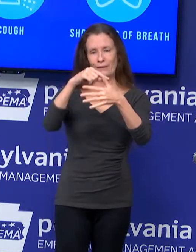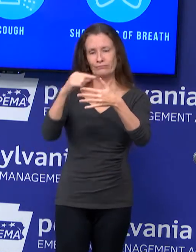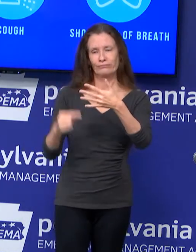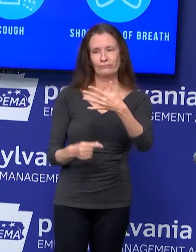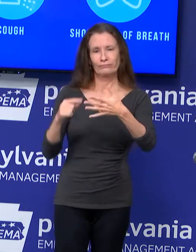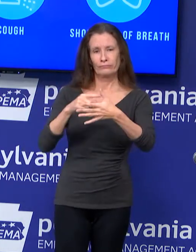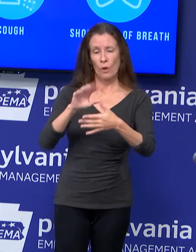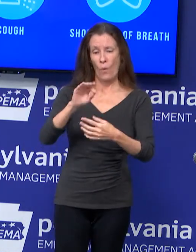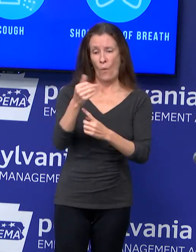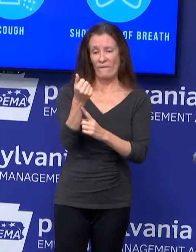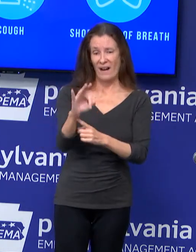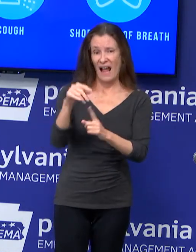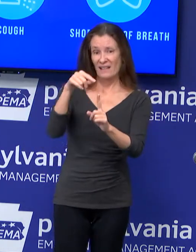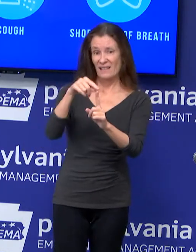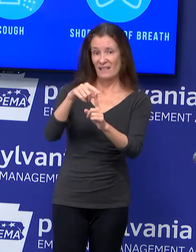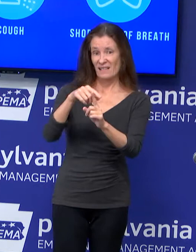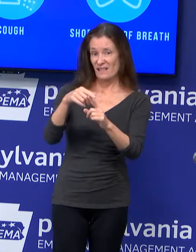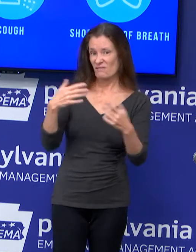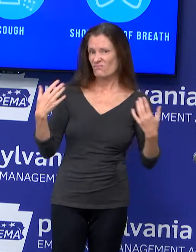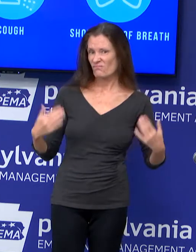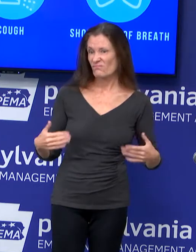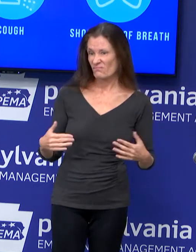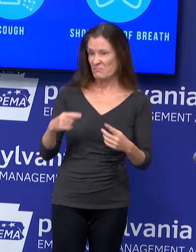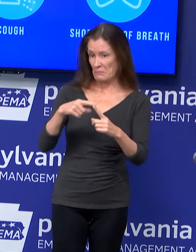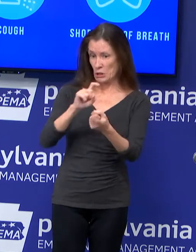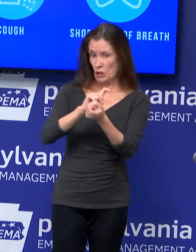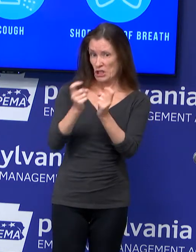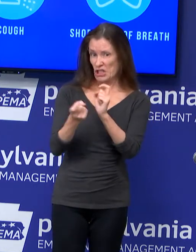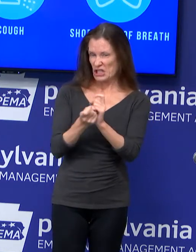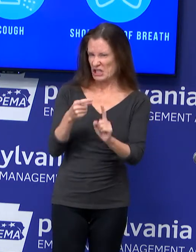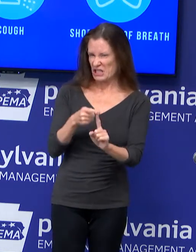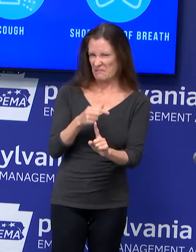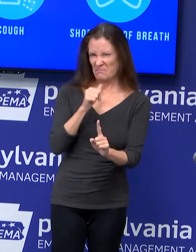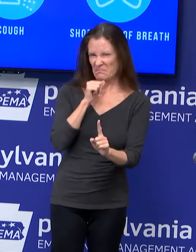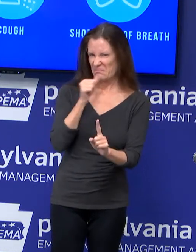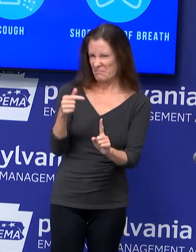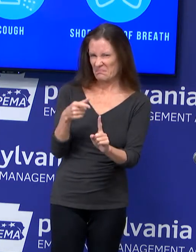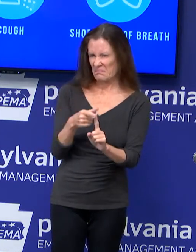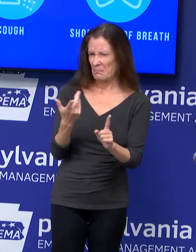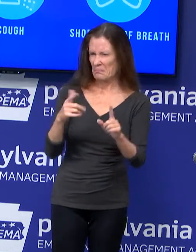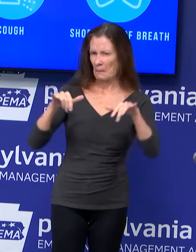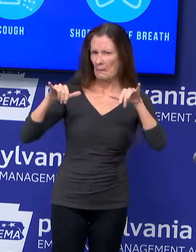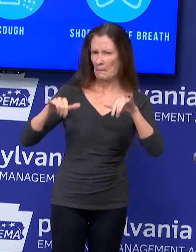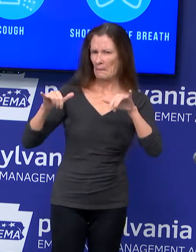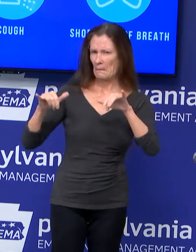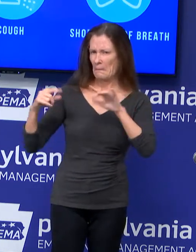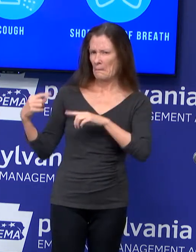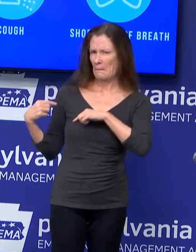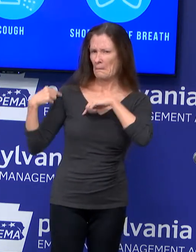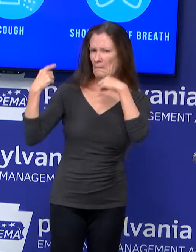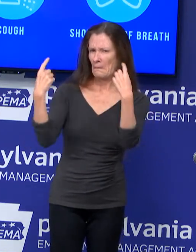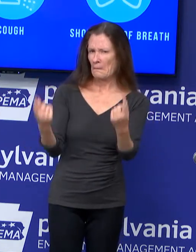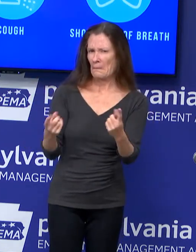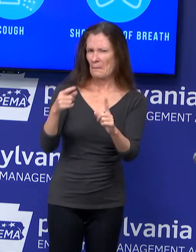terms of its, in terms of its impact on the, virulence is what it's called. So, it has not become